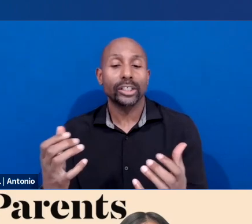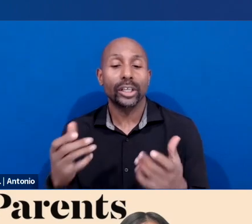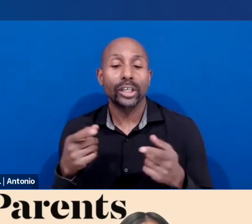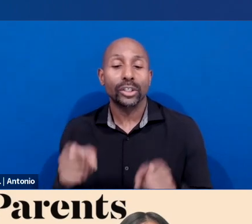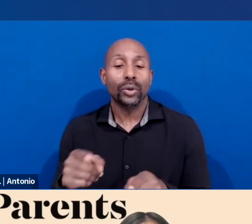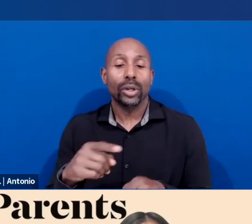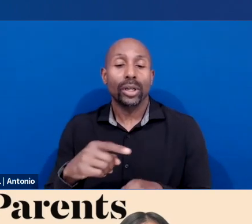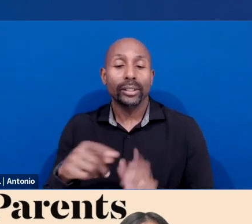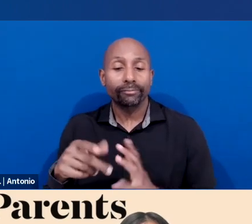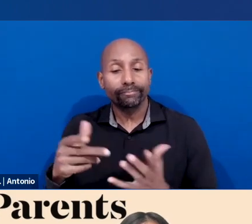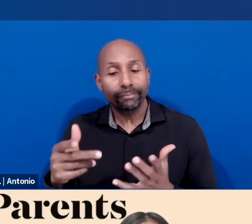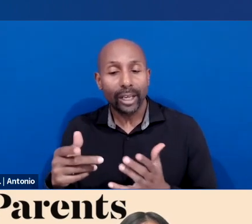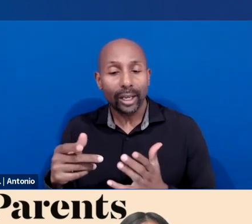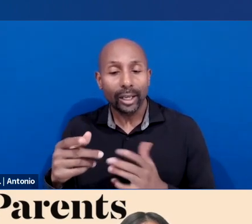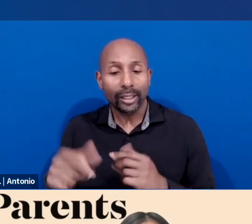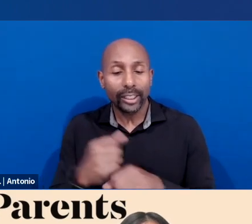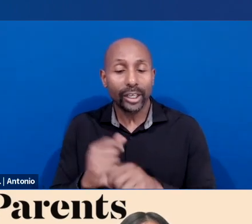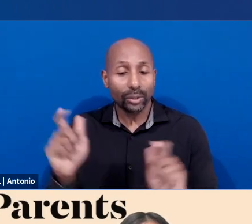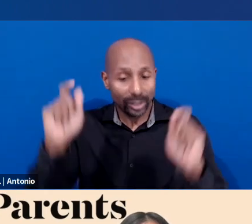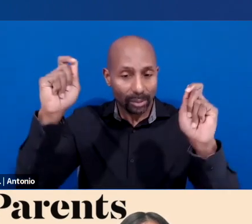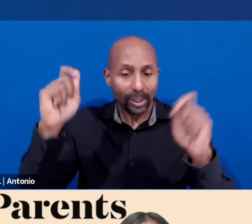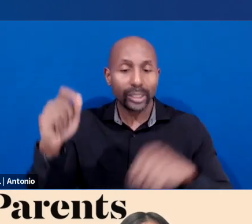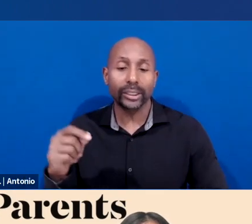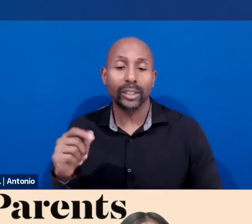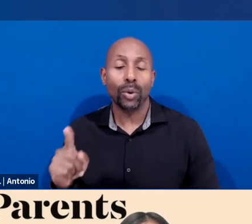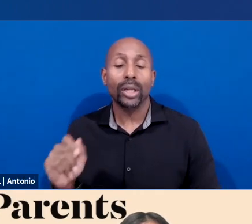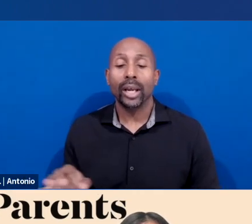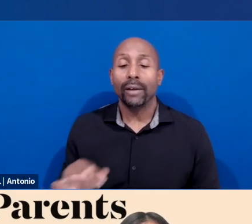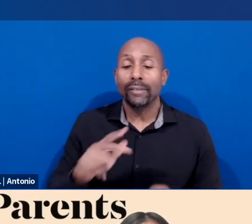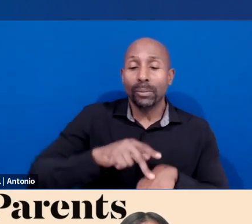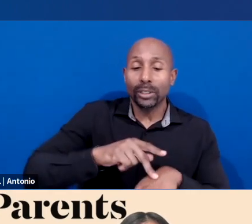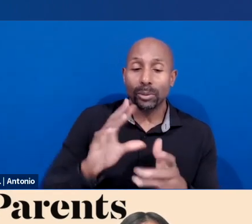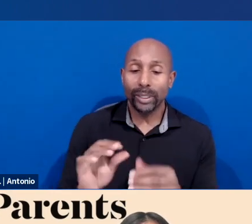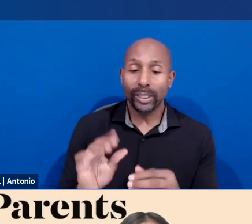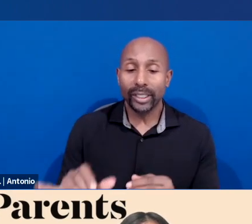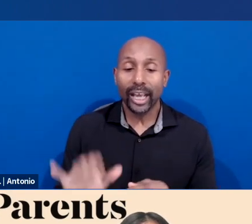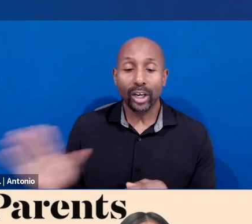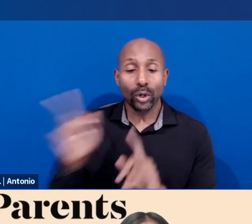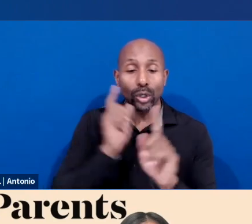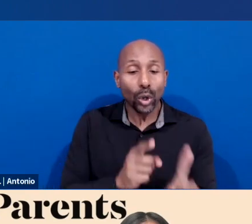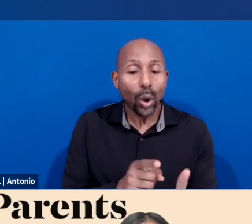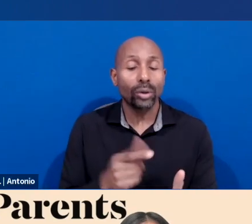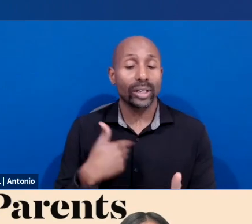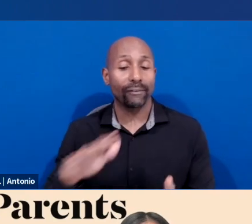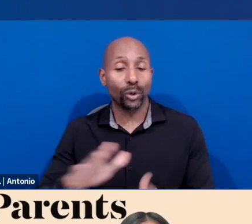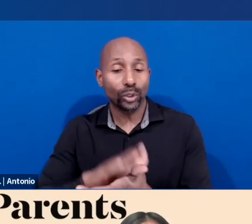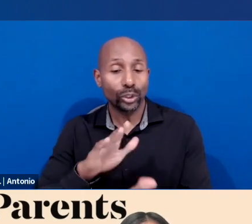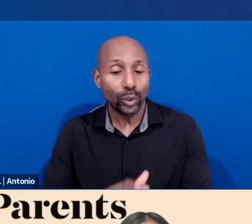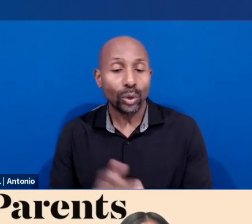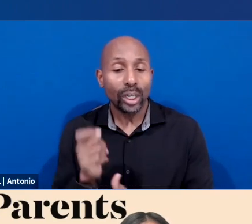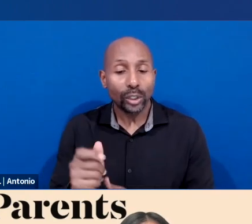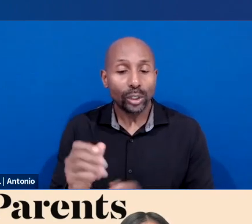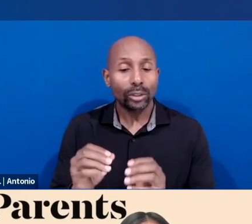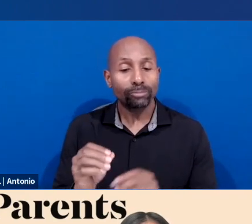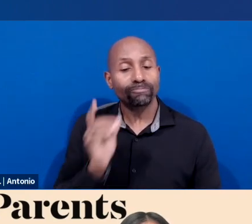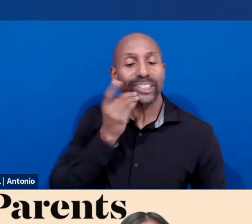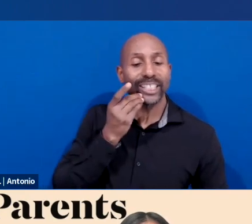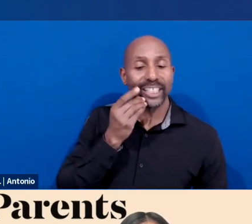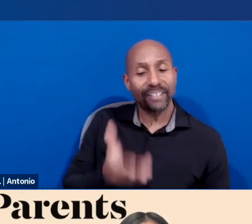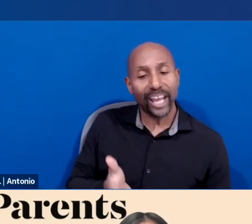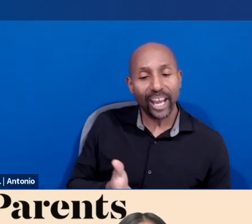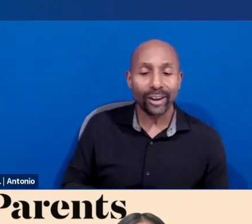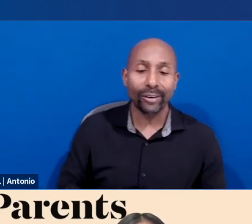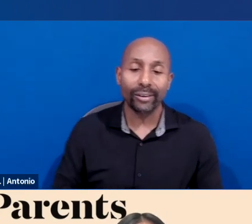Disney that's full of wonder and awe, a little bit of Harvard or Howard with strong academic core, and a little bit of West Point